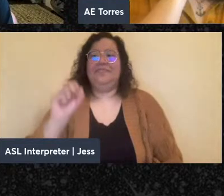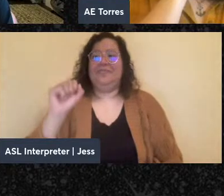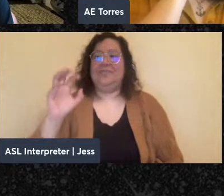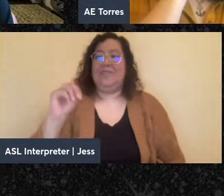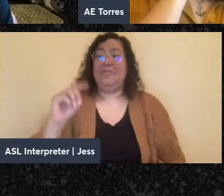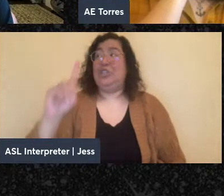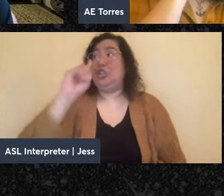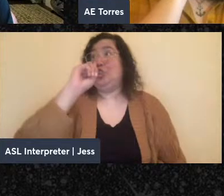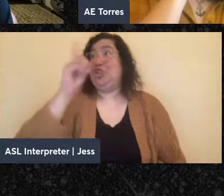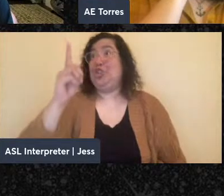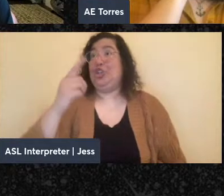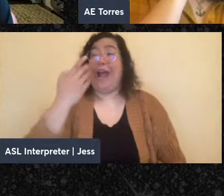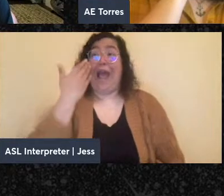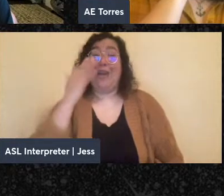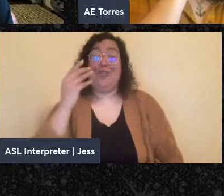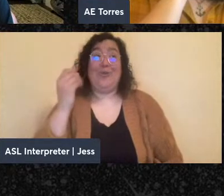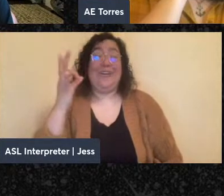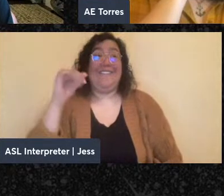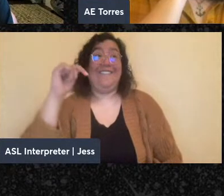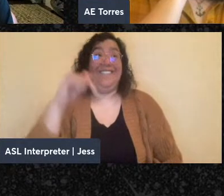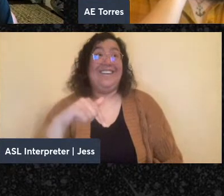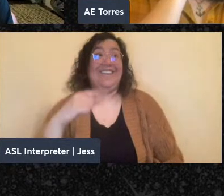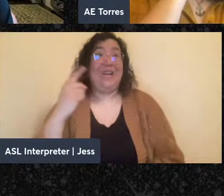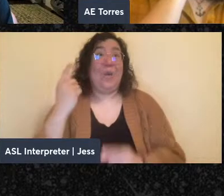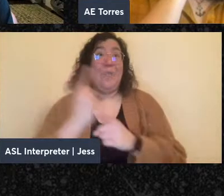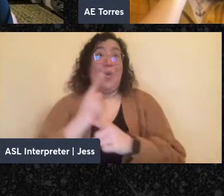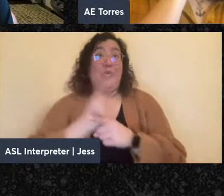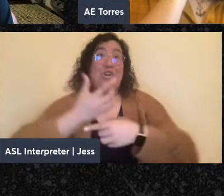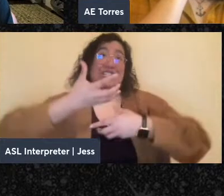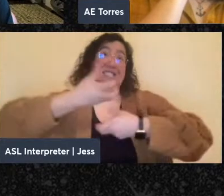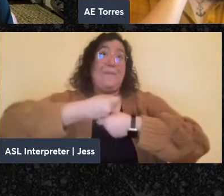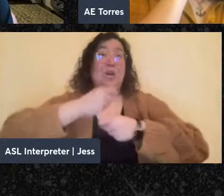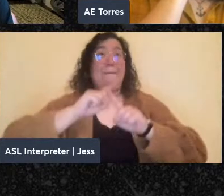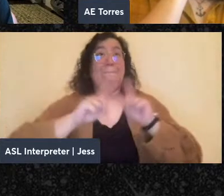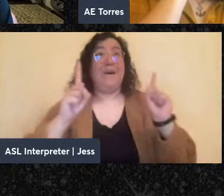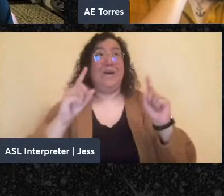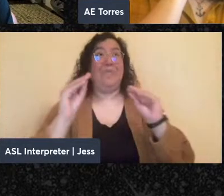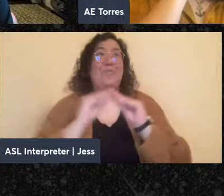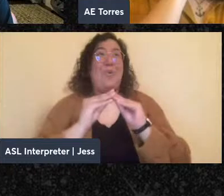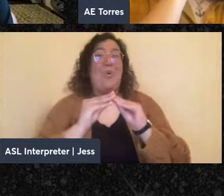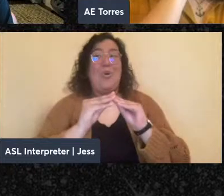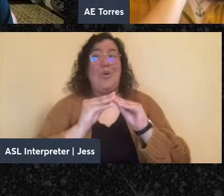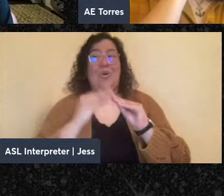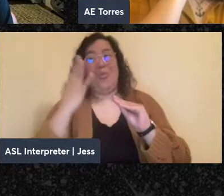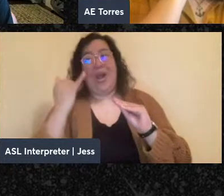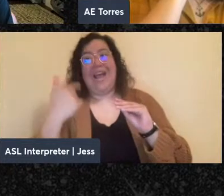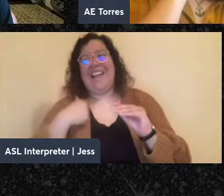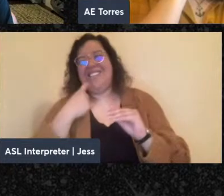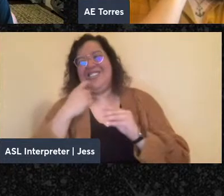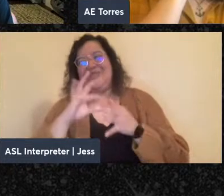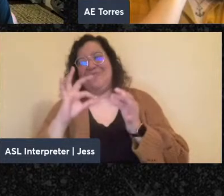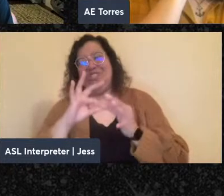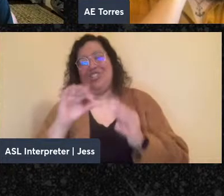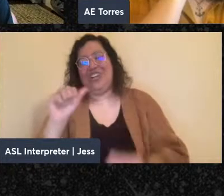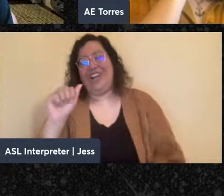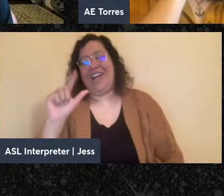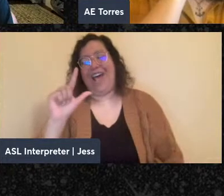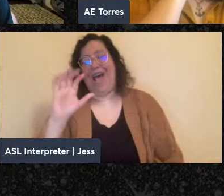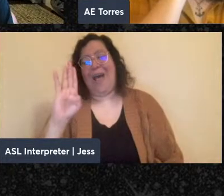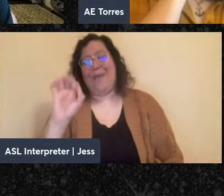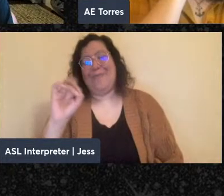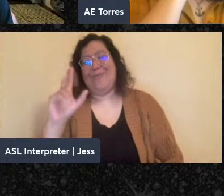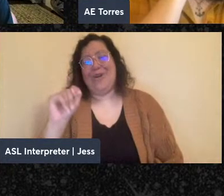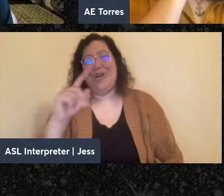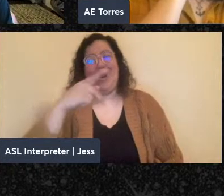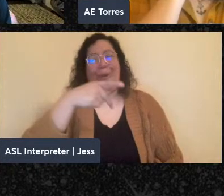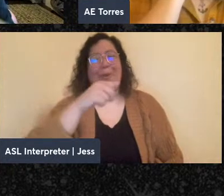I mean, I don't know if this is appropriately summary, but it's more just because Anna just mentioned Albert Parsons. And I think